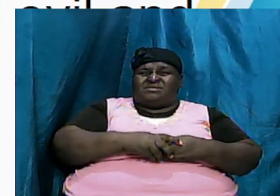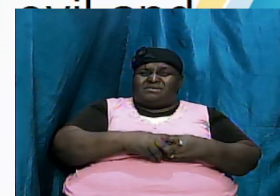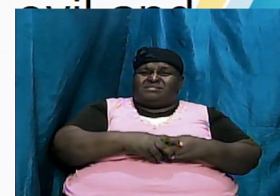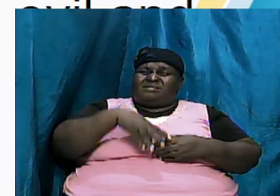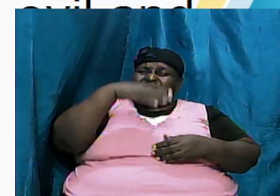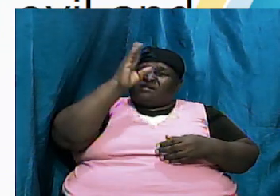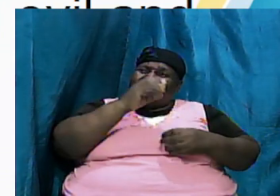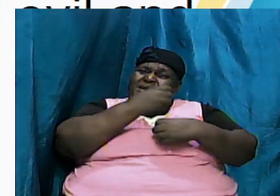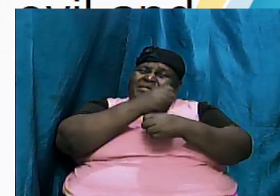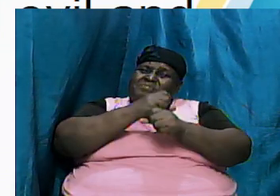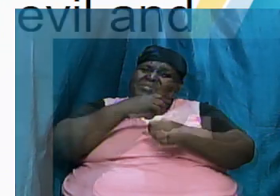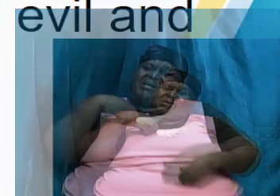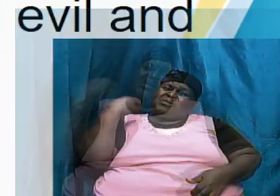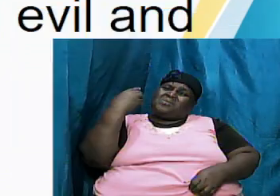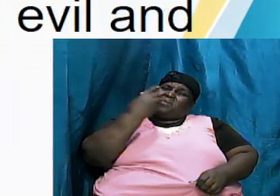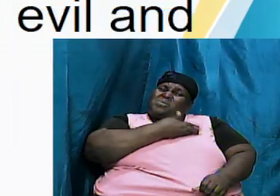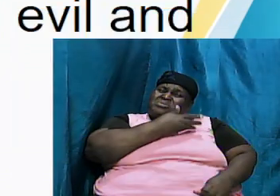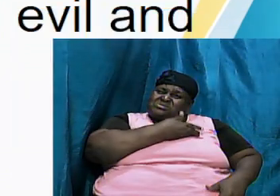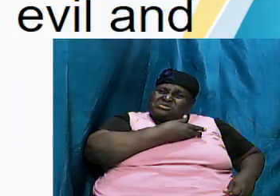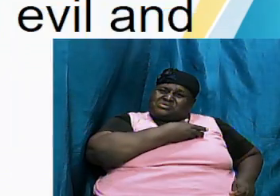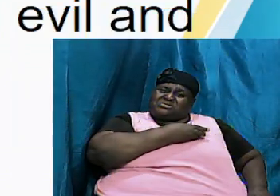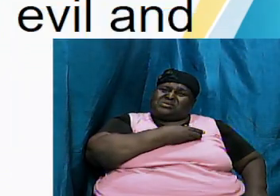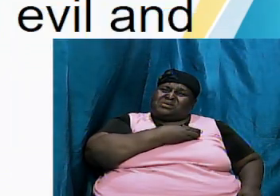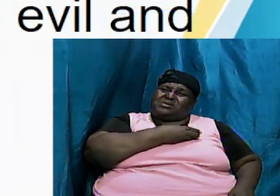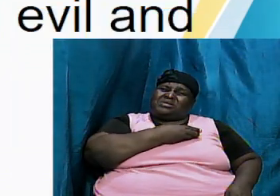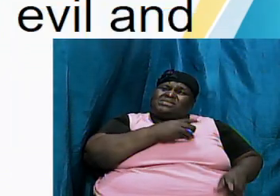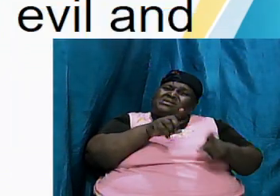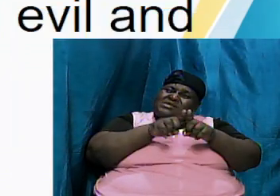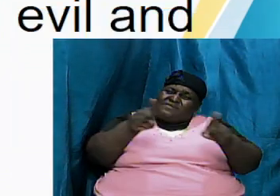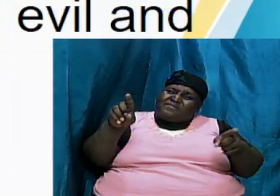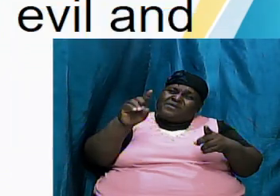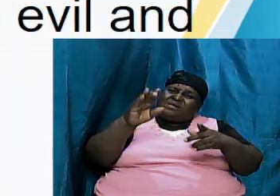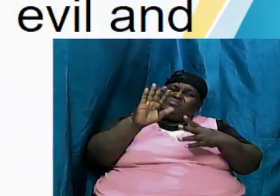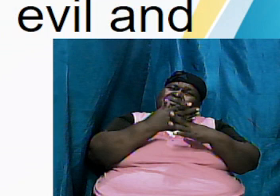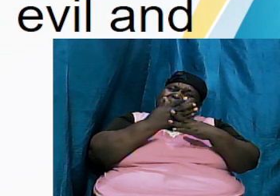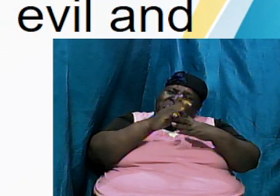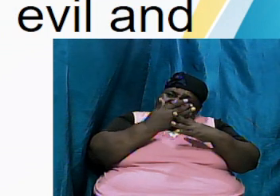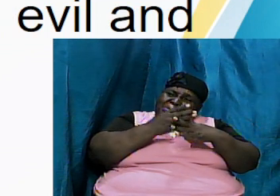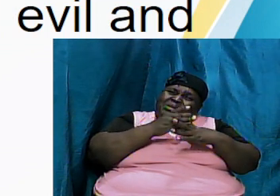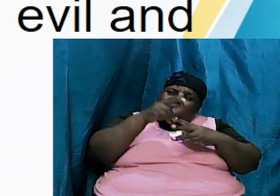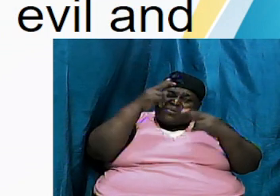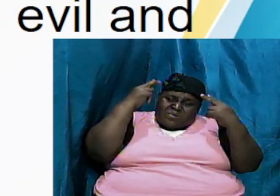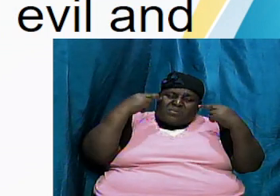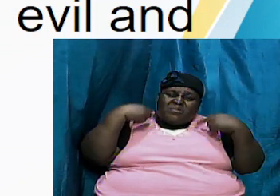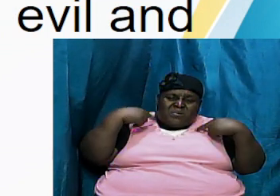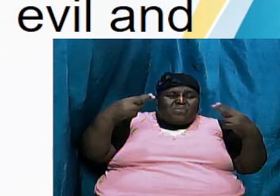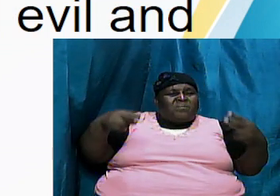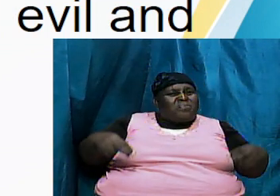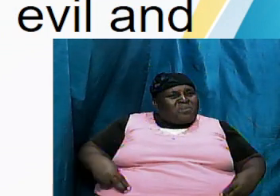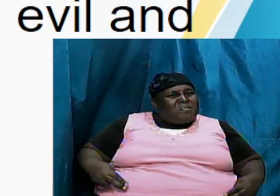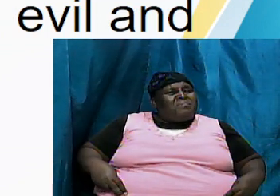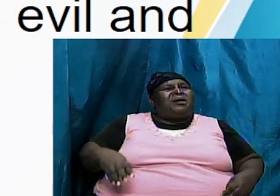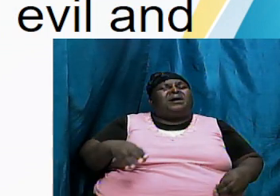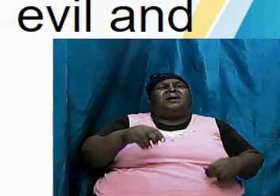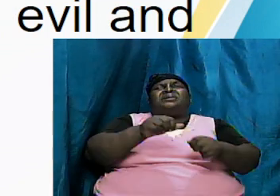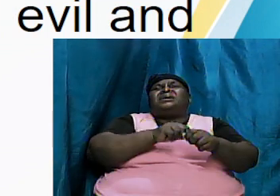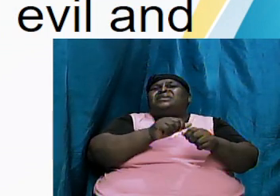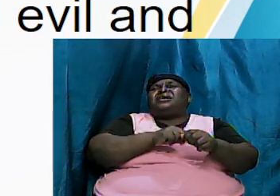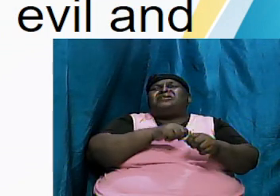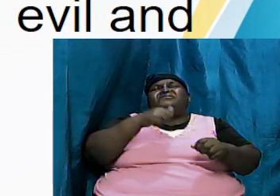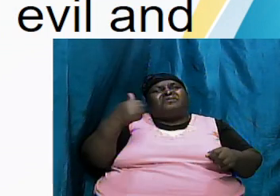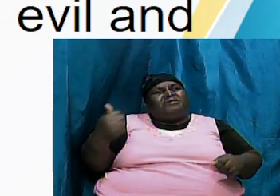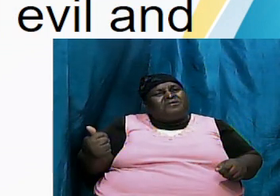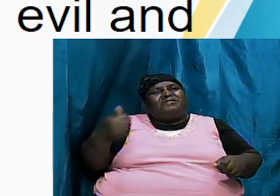us and this is the difference between humankind and every other of